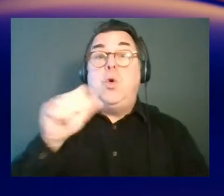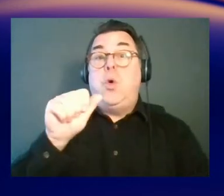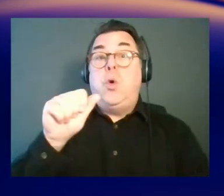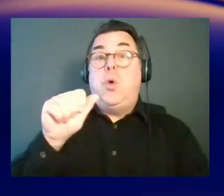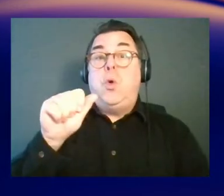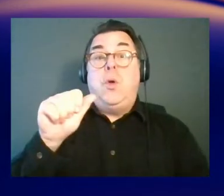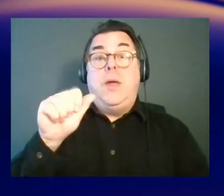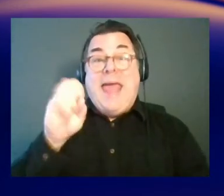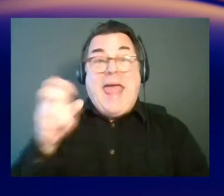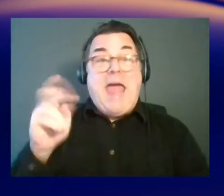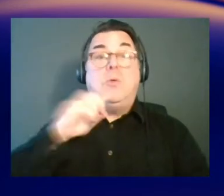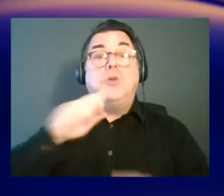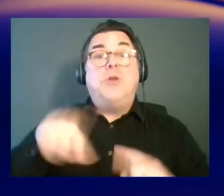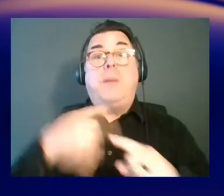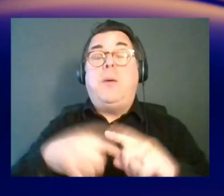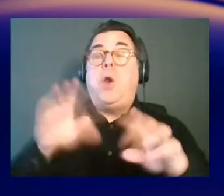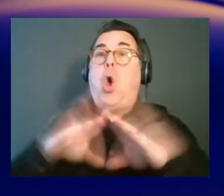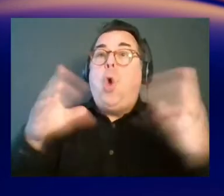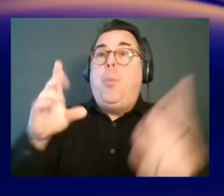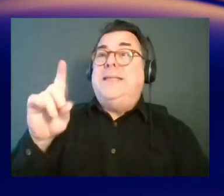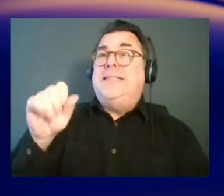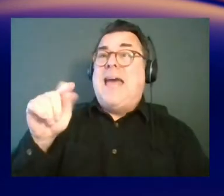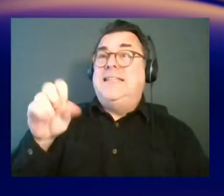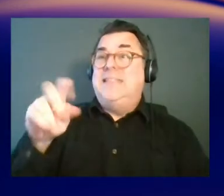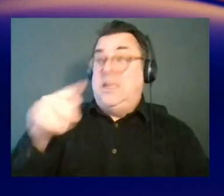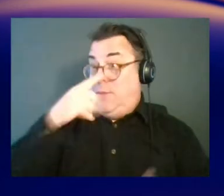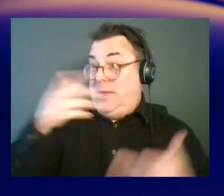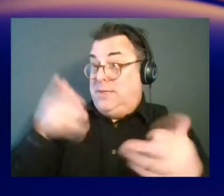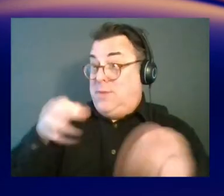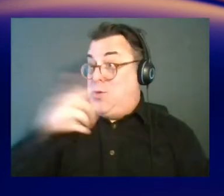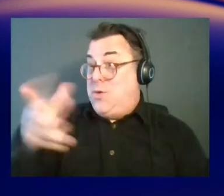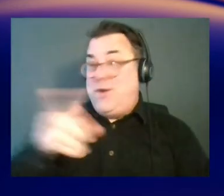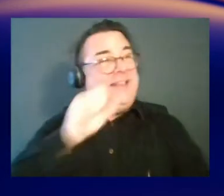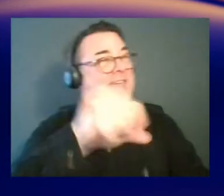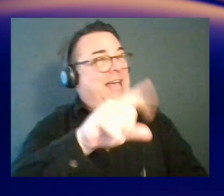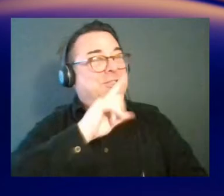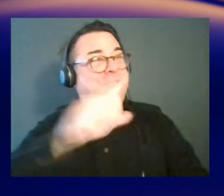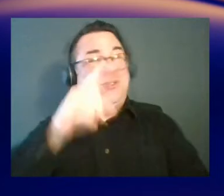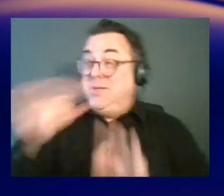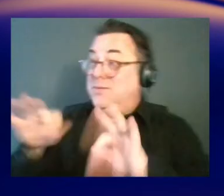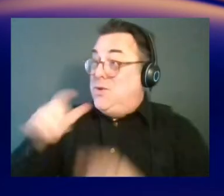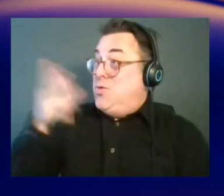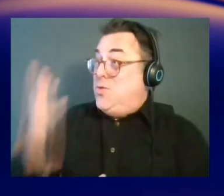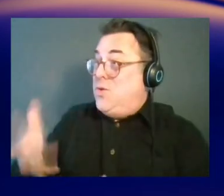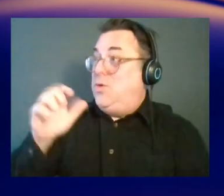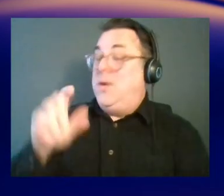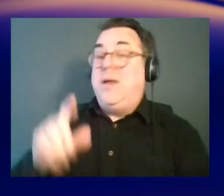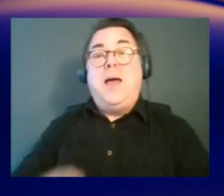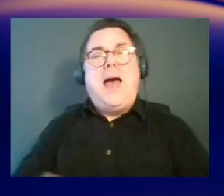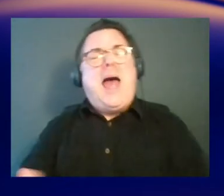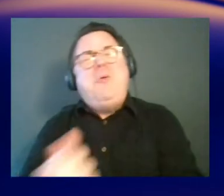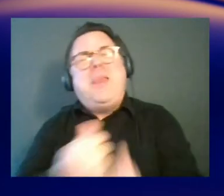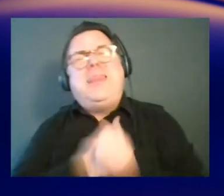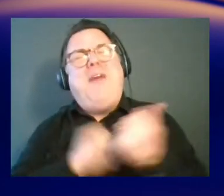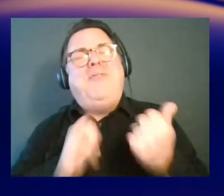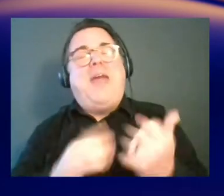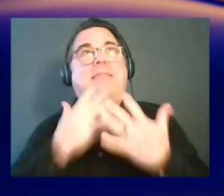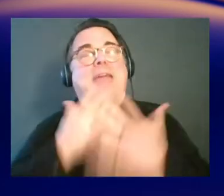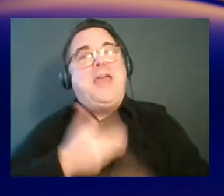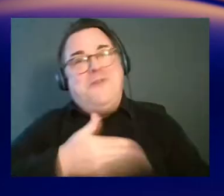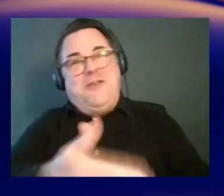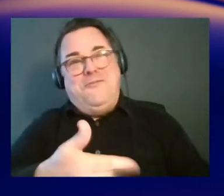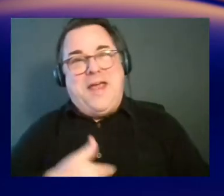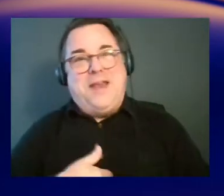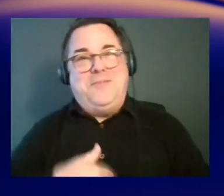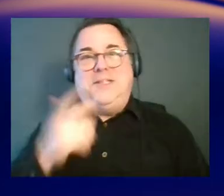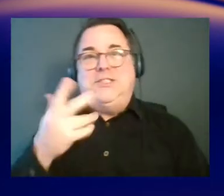about open data sets. So Erin, would you like to introduce yourself? Tell our viewers a little bit about what you do at AWS. I would love to. So thanks for having me, Chad and